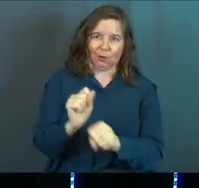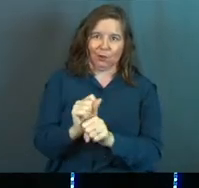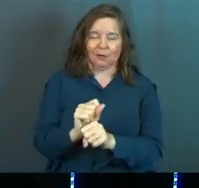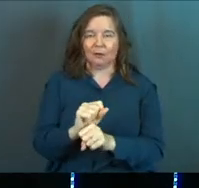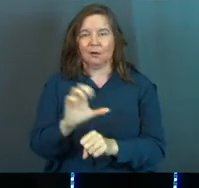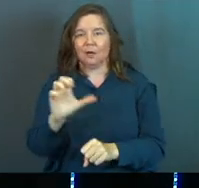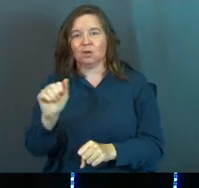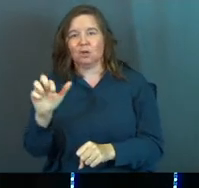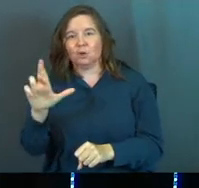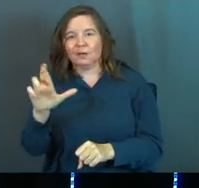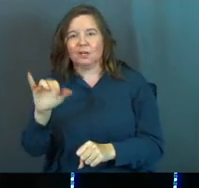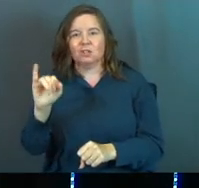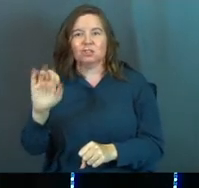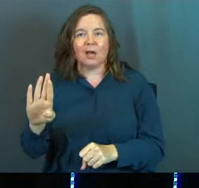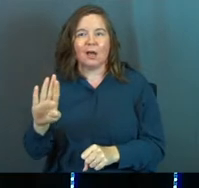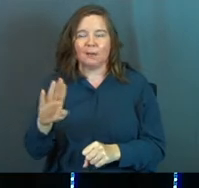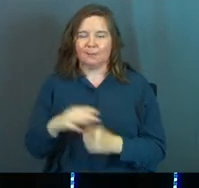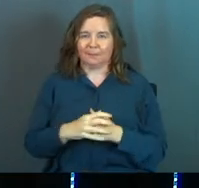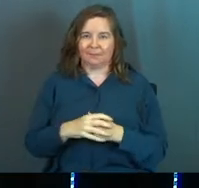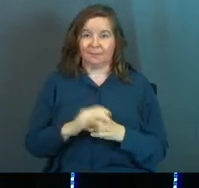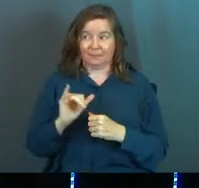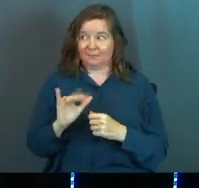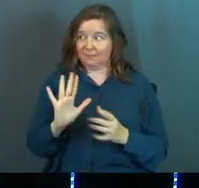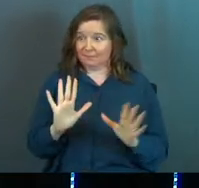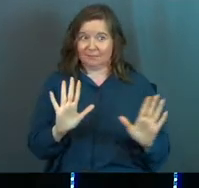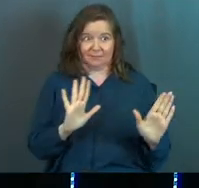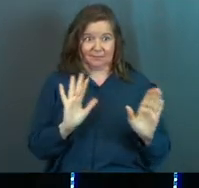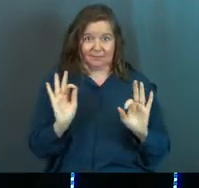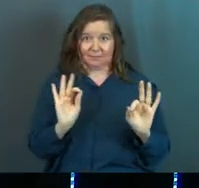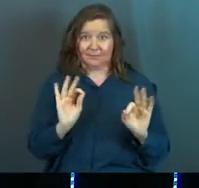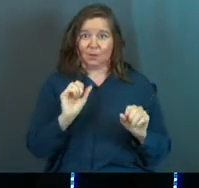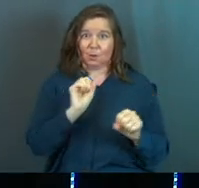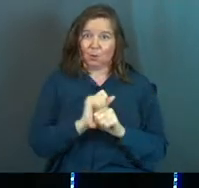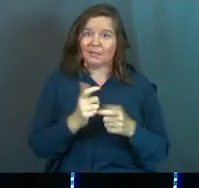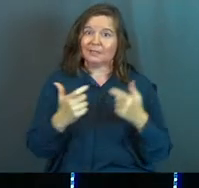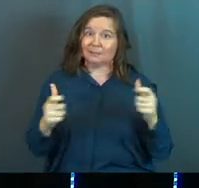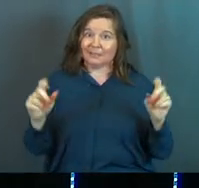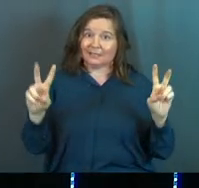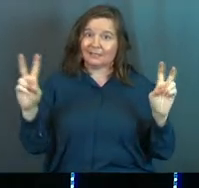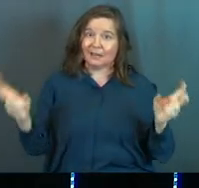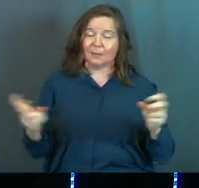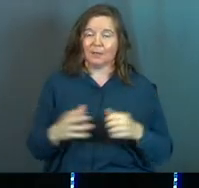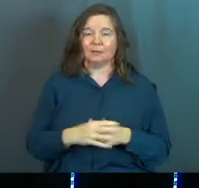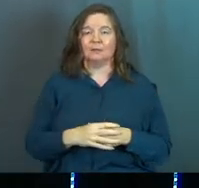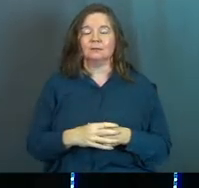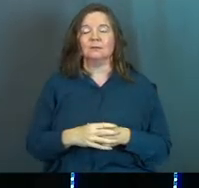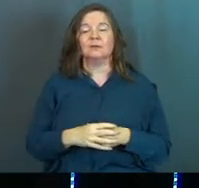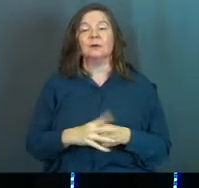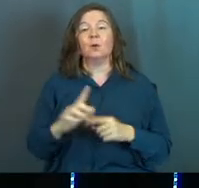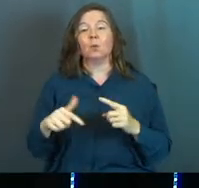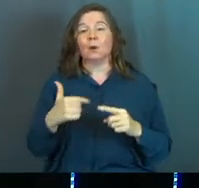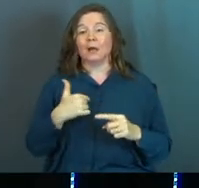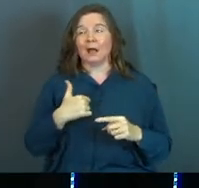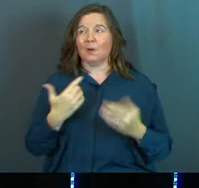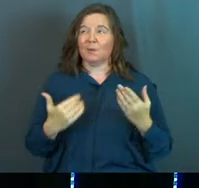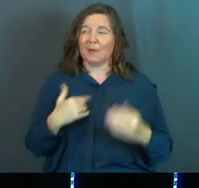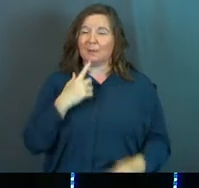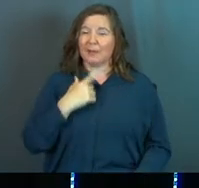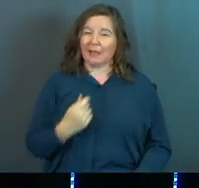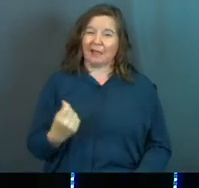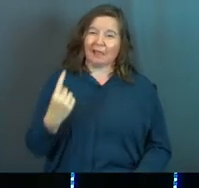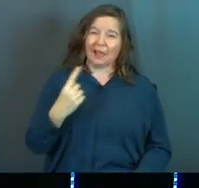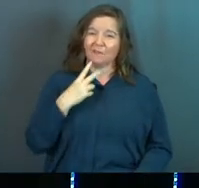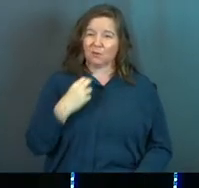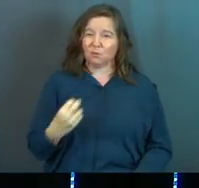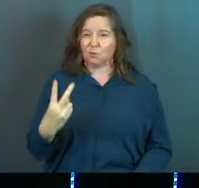career, job. I'm just going to give you a second. You okay? Work, it's a big topic. When I was maybe 11